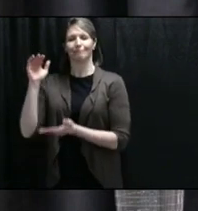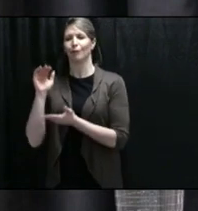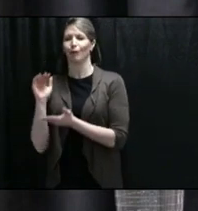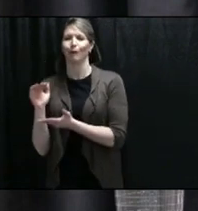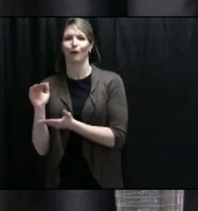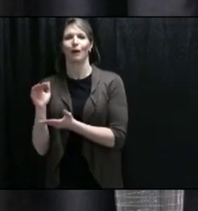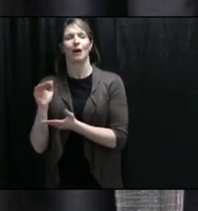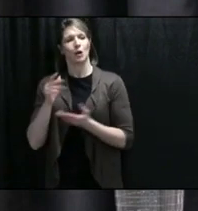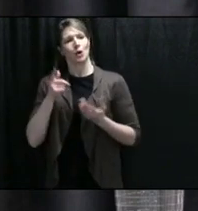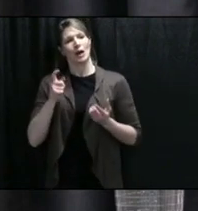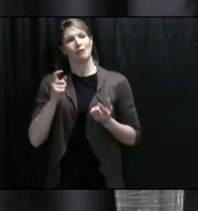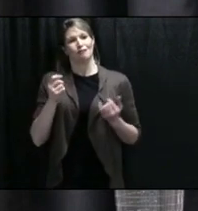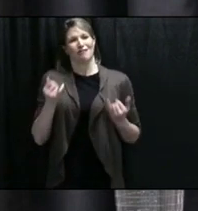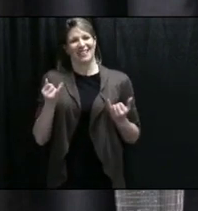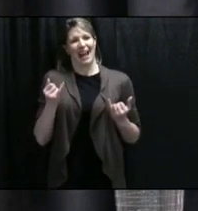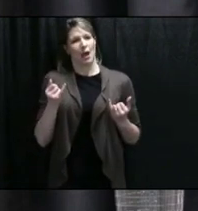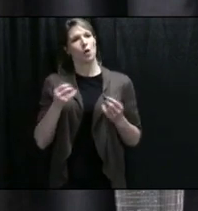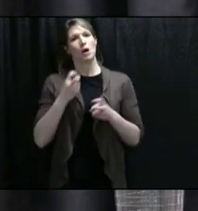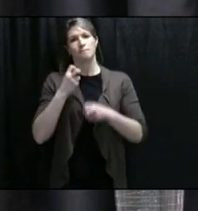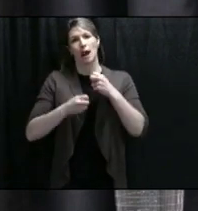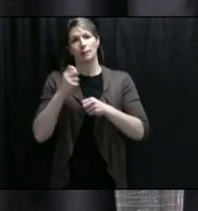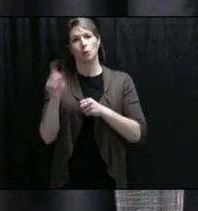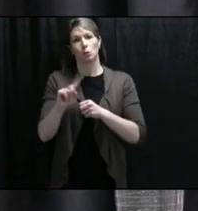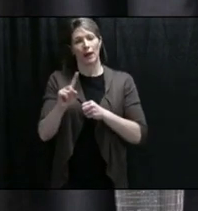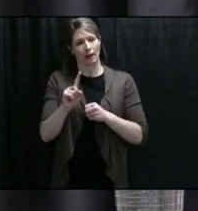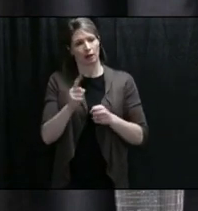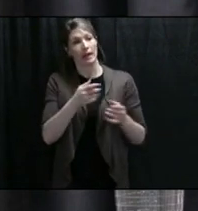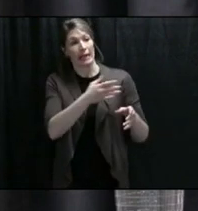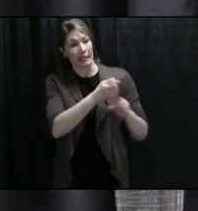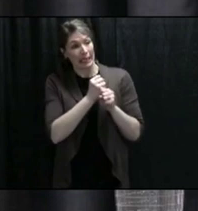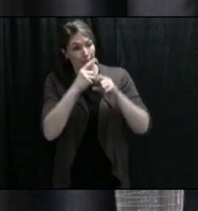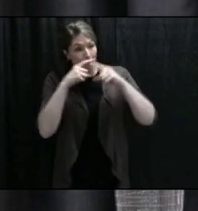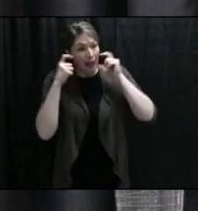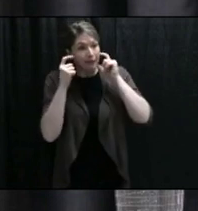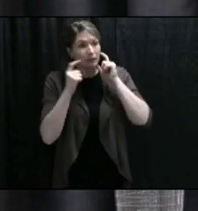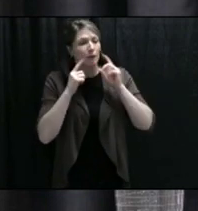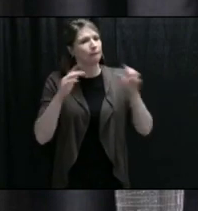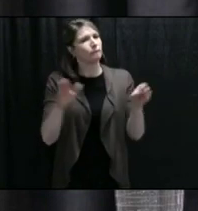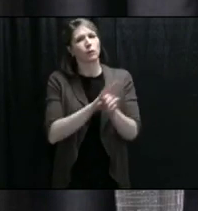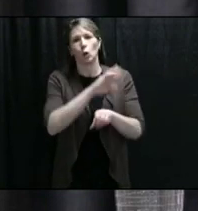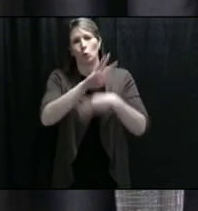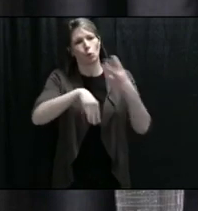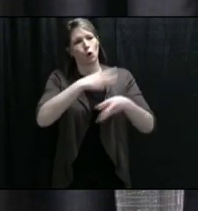supply chain is a global issue and that has been very challenged lately.